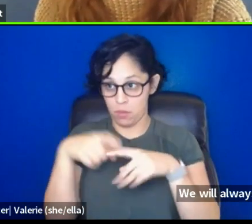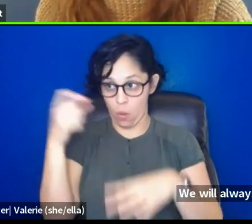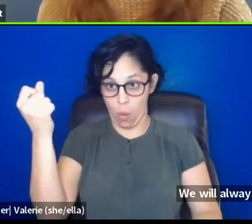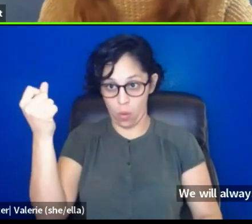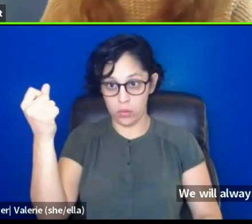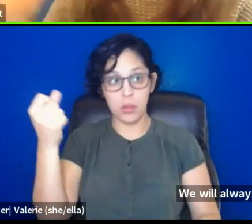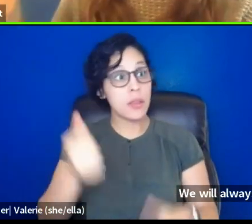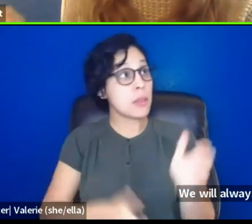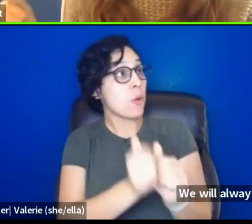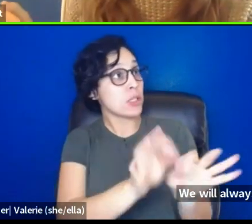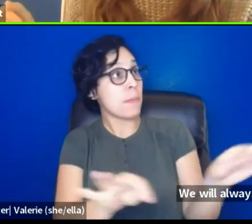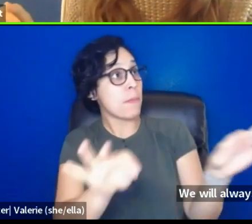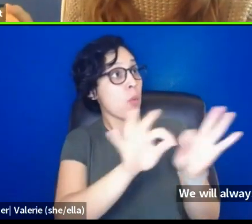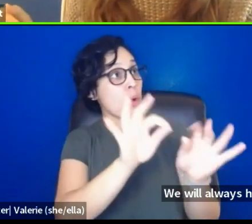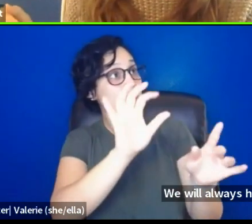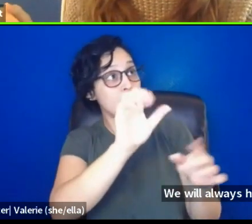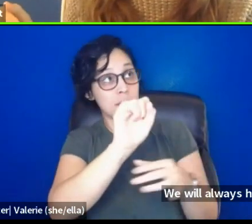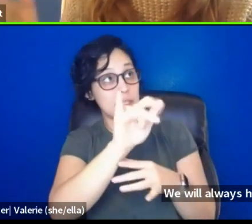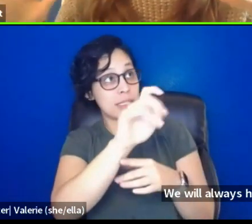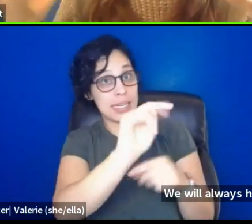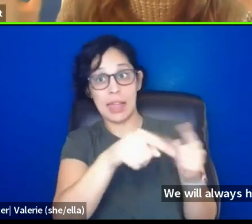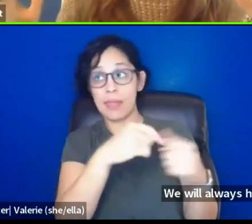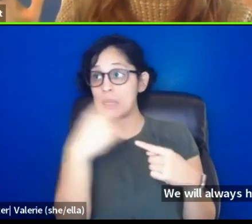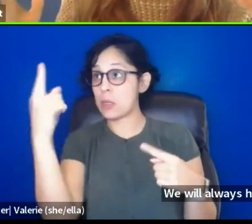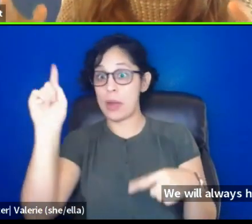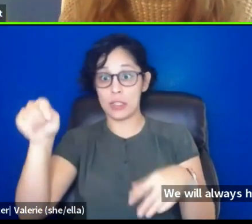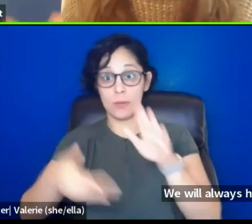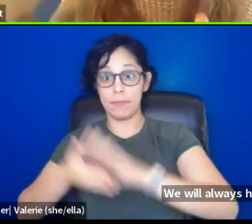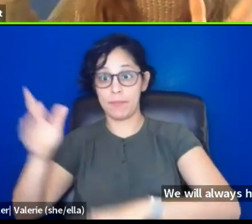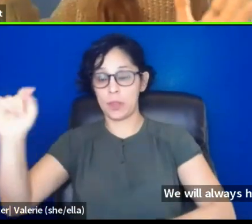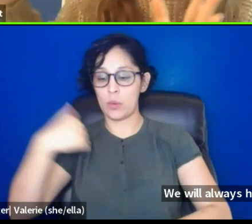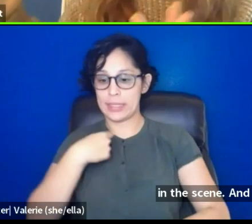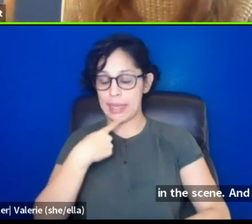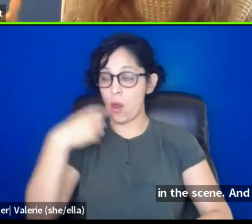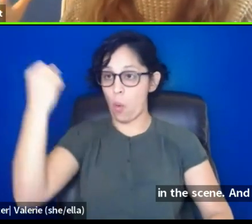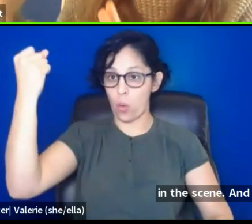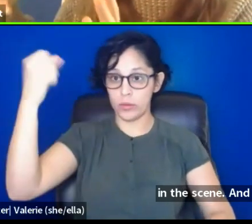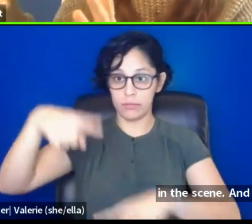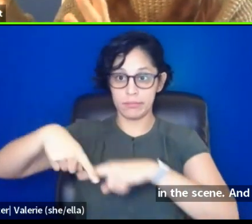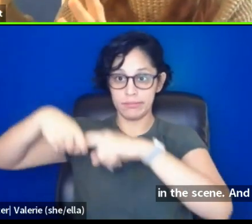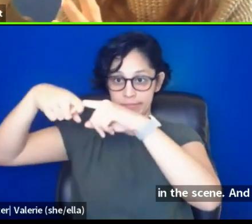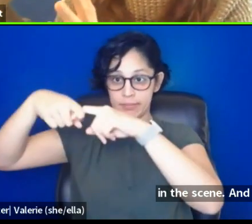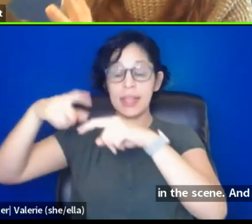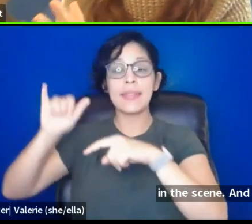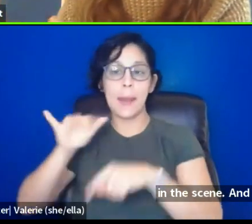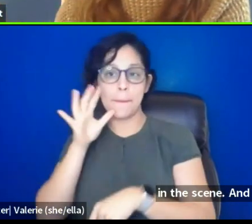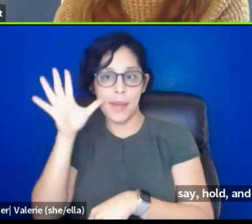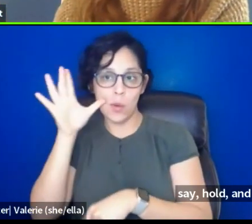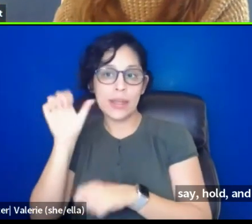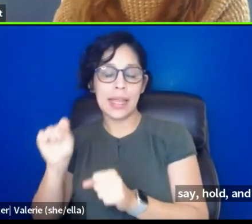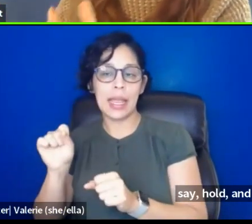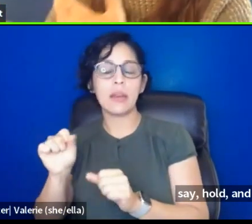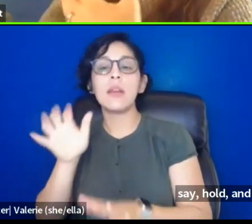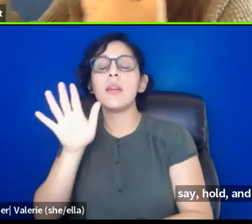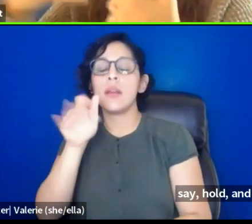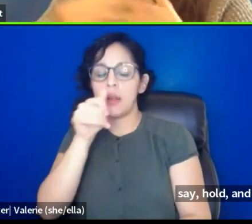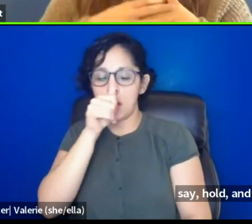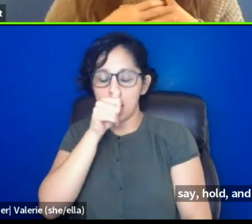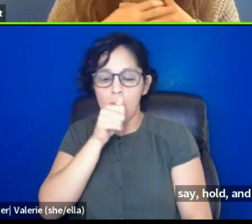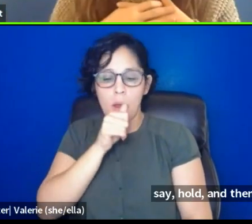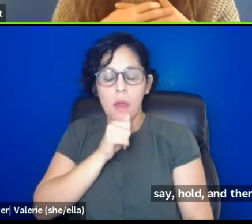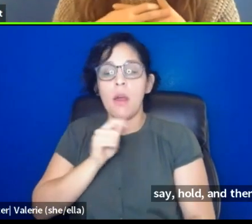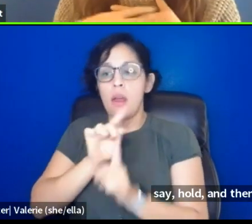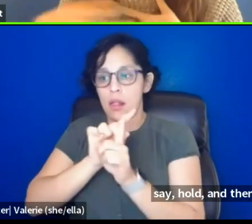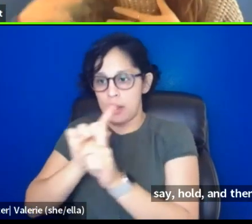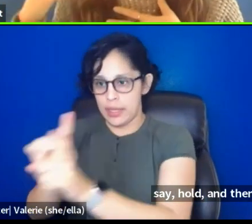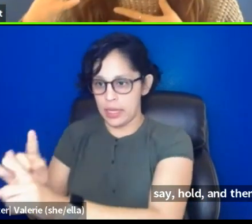in the scene. And if a potty break needs to happen, we say hold. And then that guardian is able to patiently go and we all get